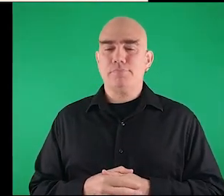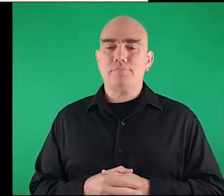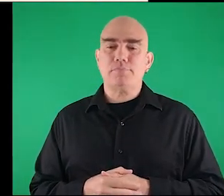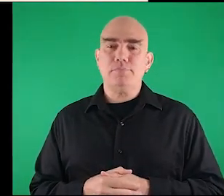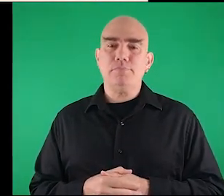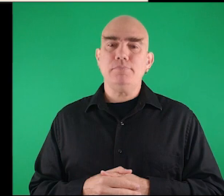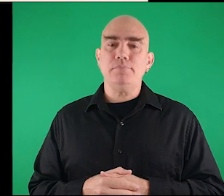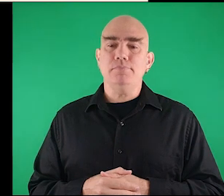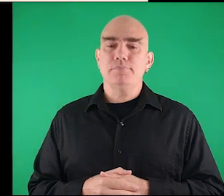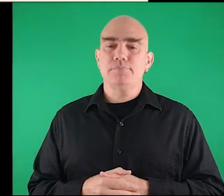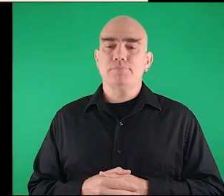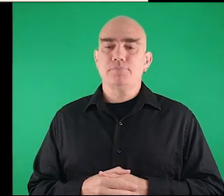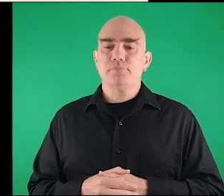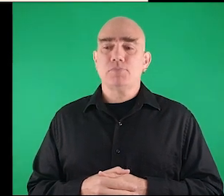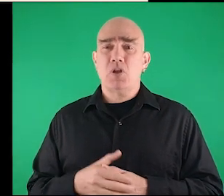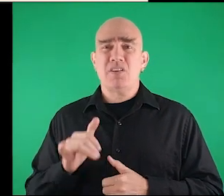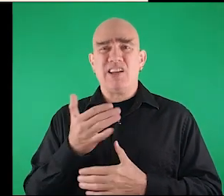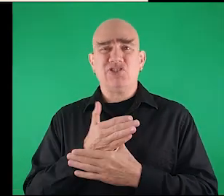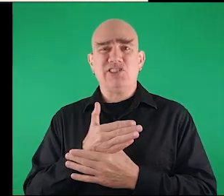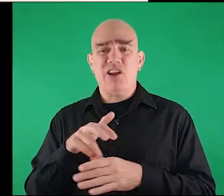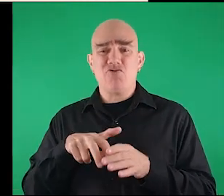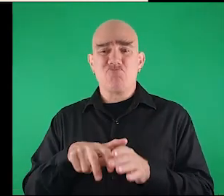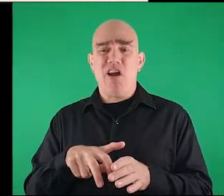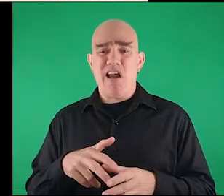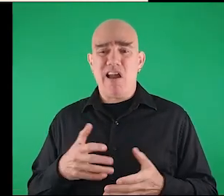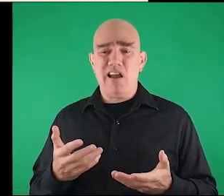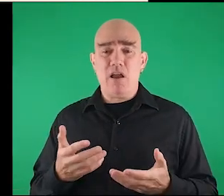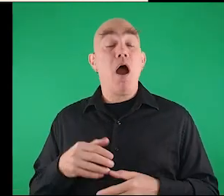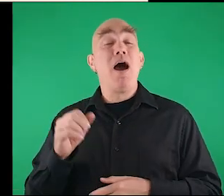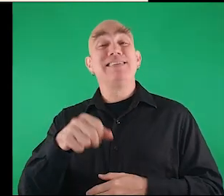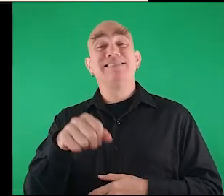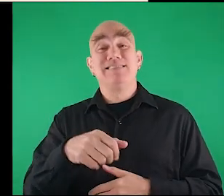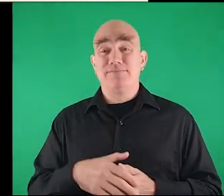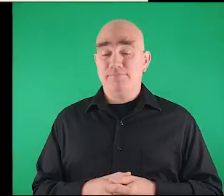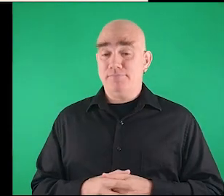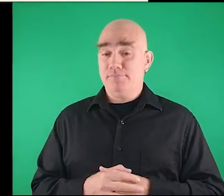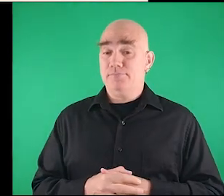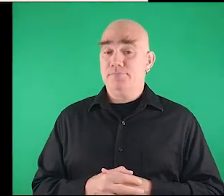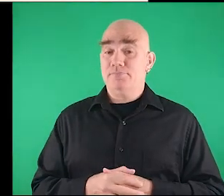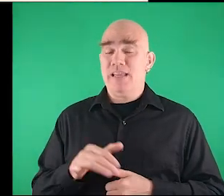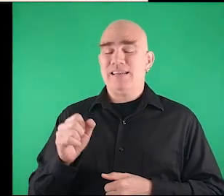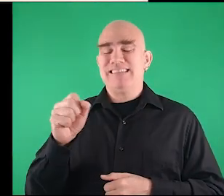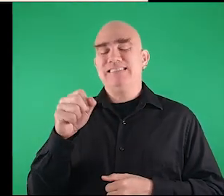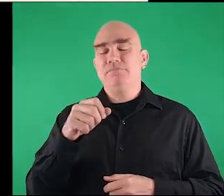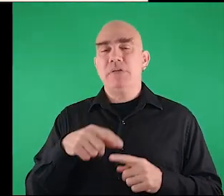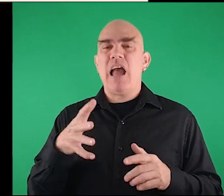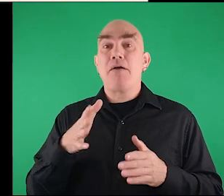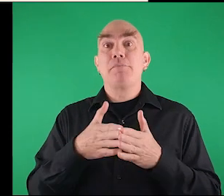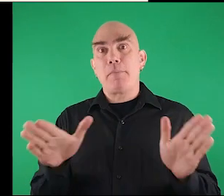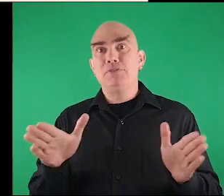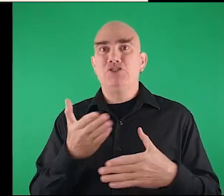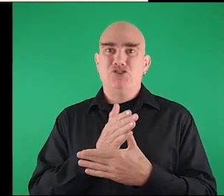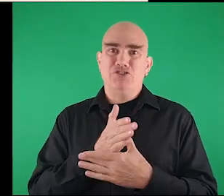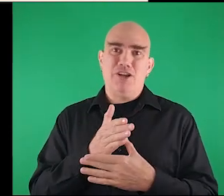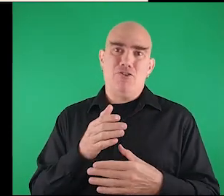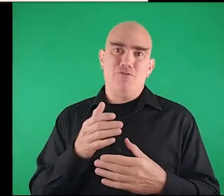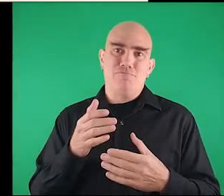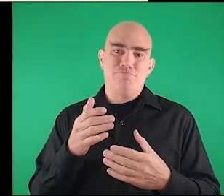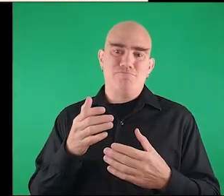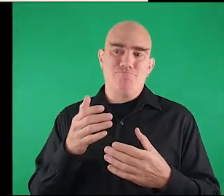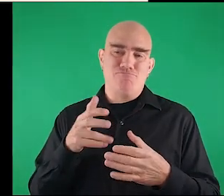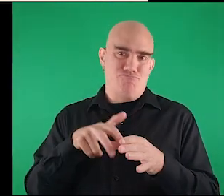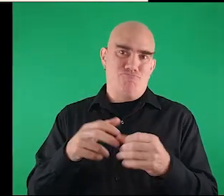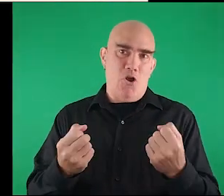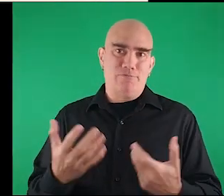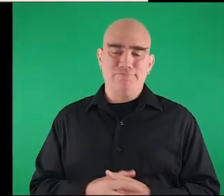size so is it like a shared ride yes it's like yes but it's like a